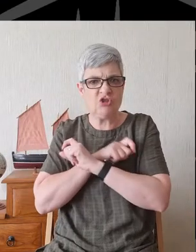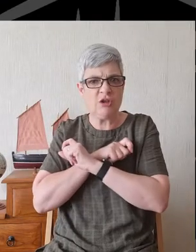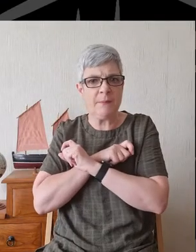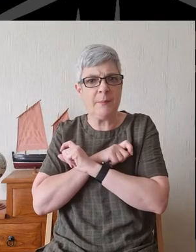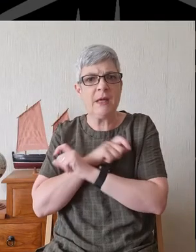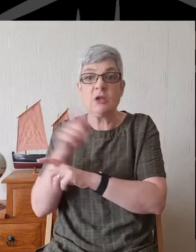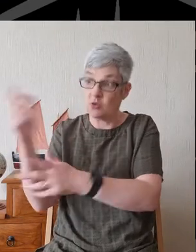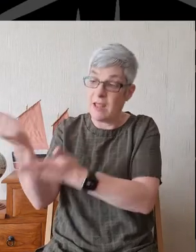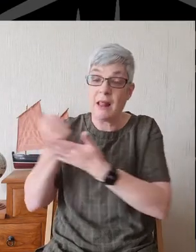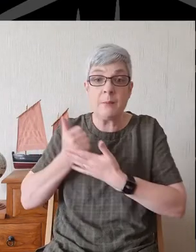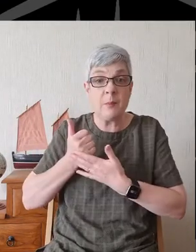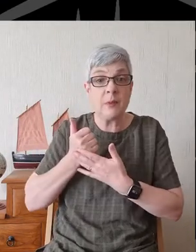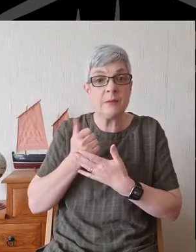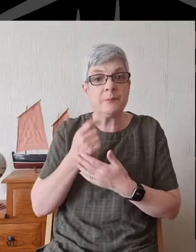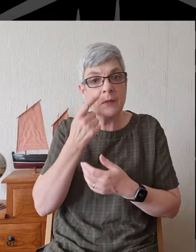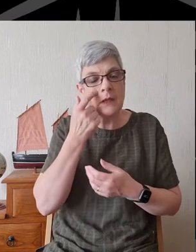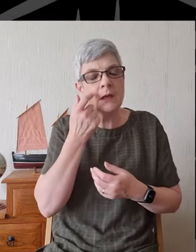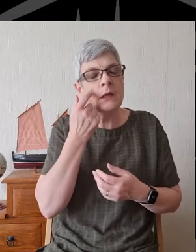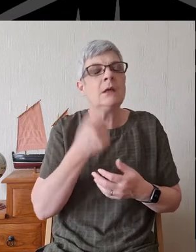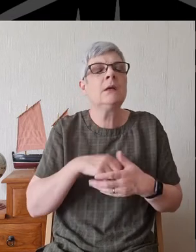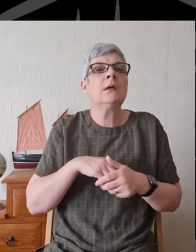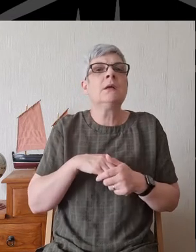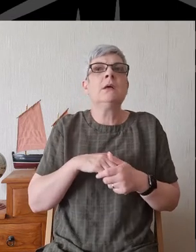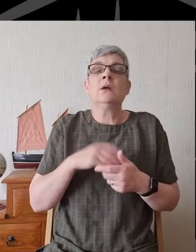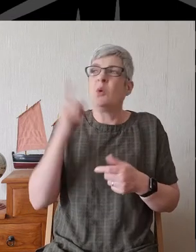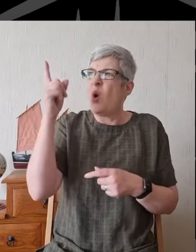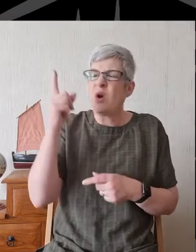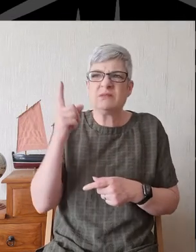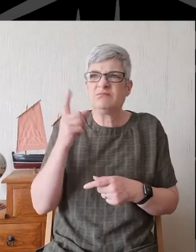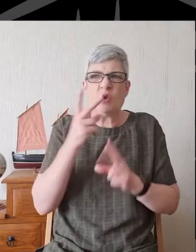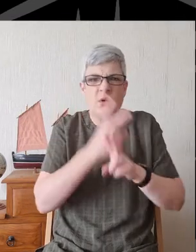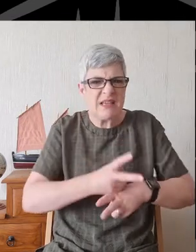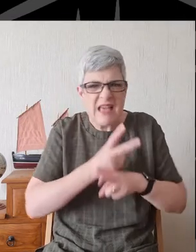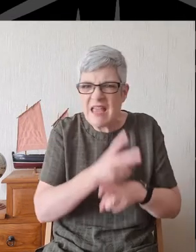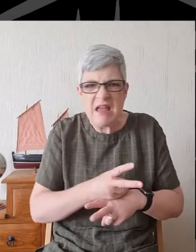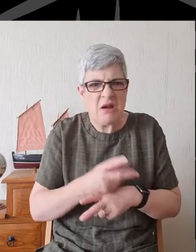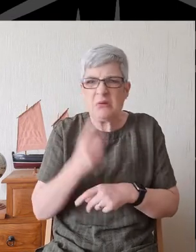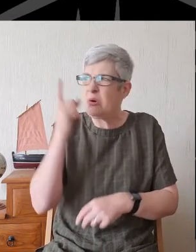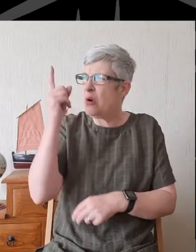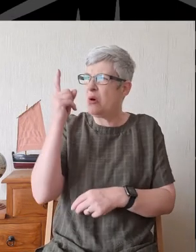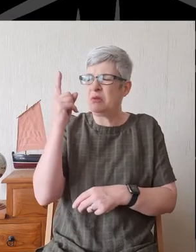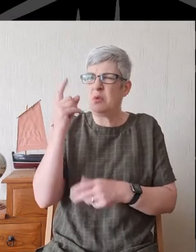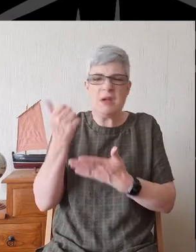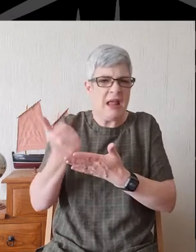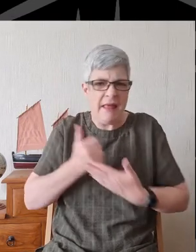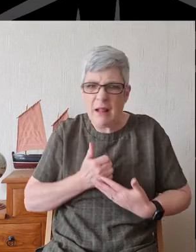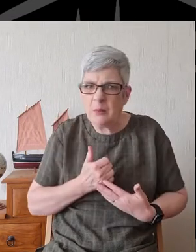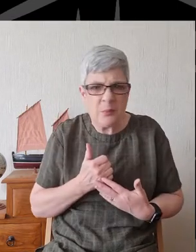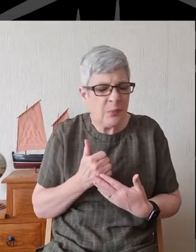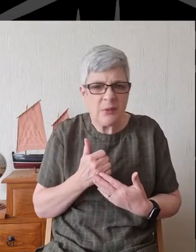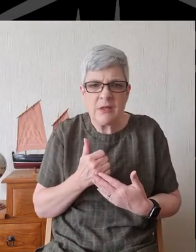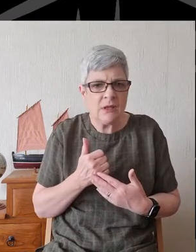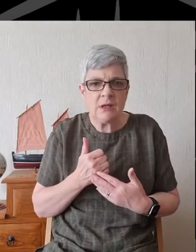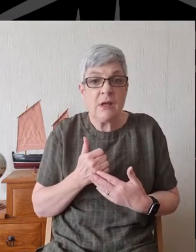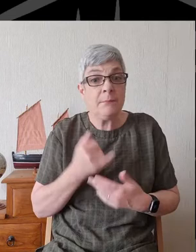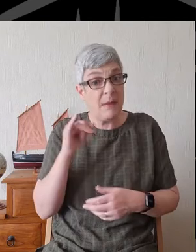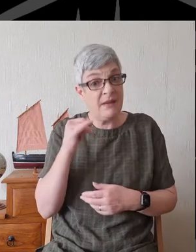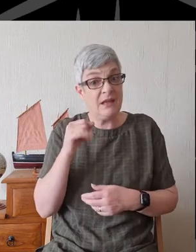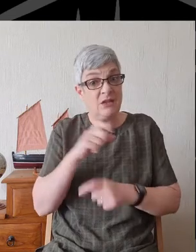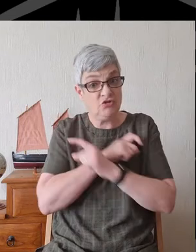God doesn't see us. God doesn't care. God isn't here. He's not going to get us out of this mess. Maybe the Egyptians will.